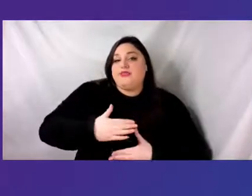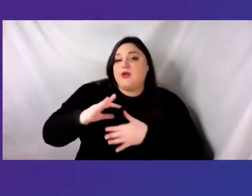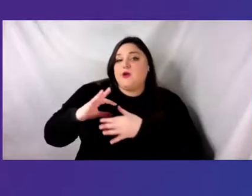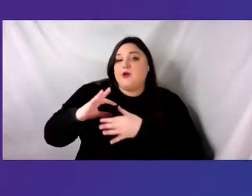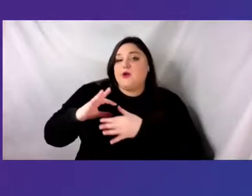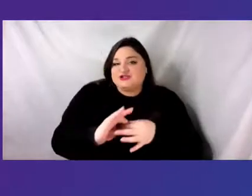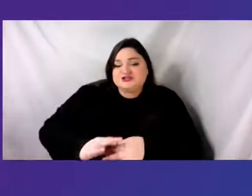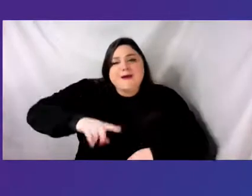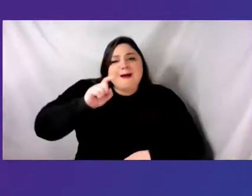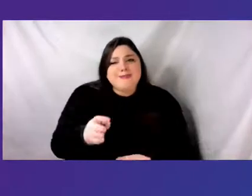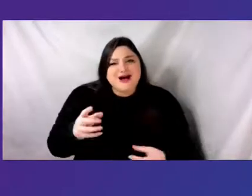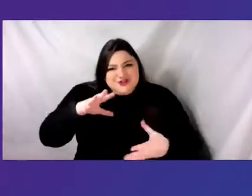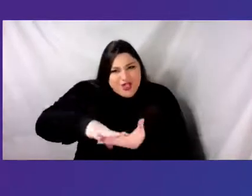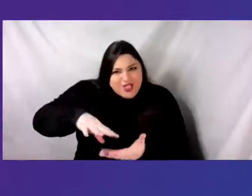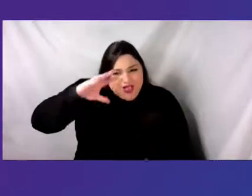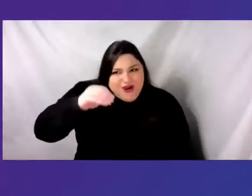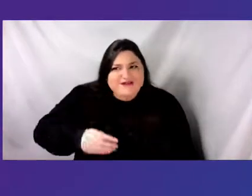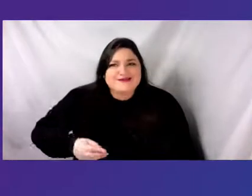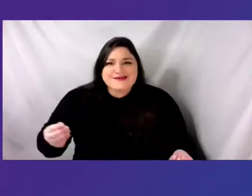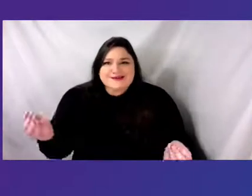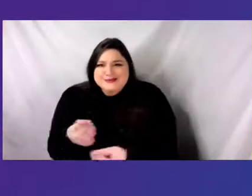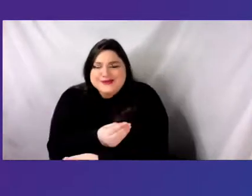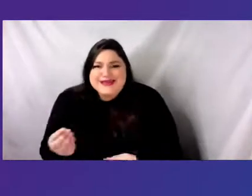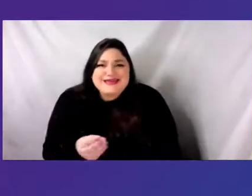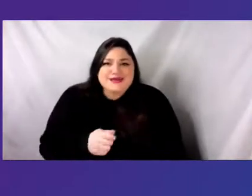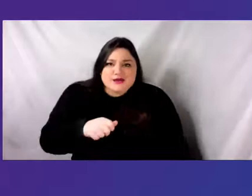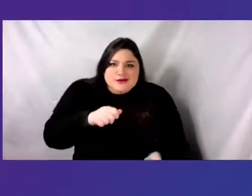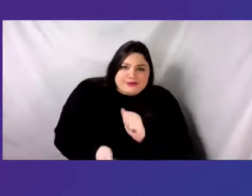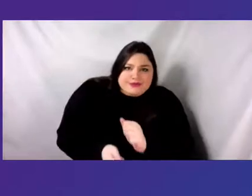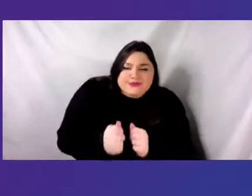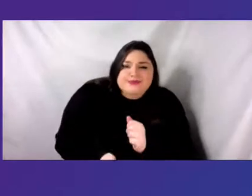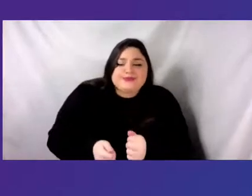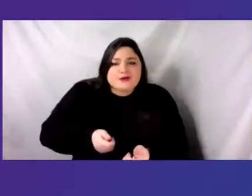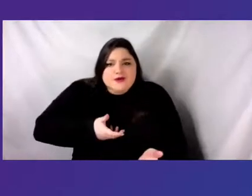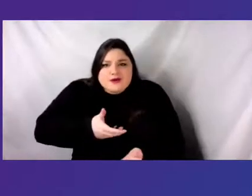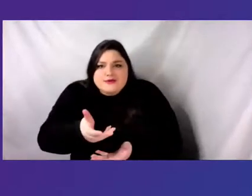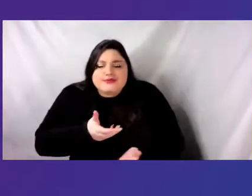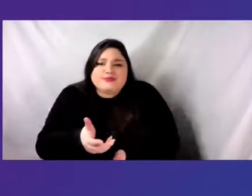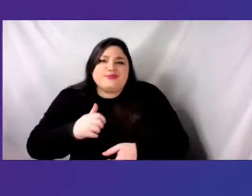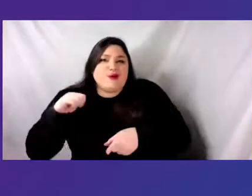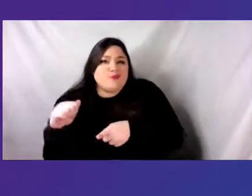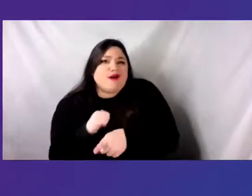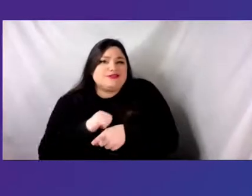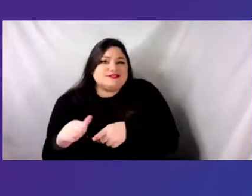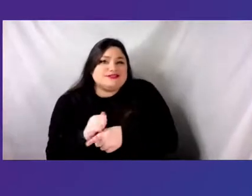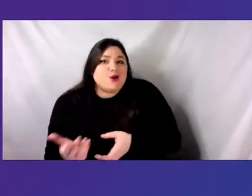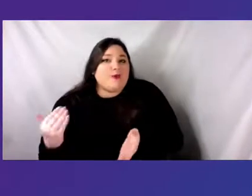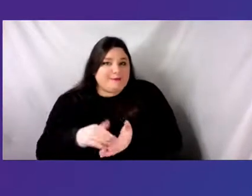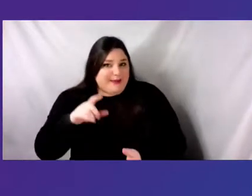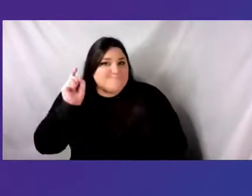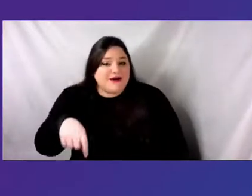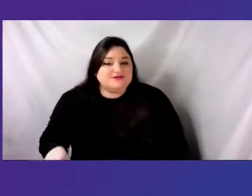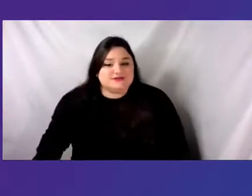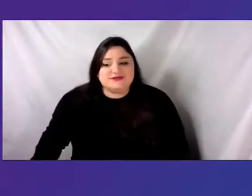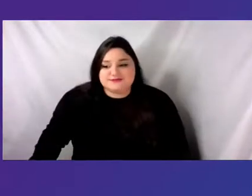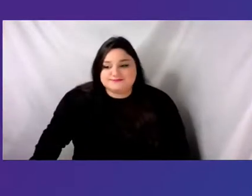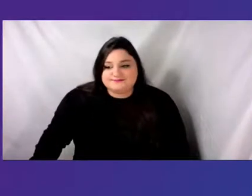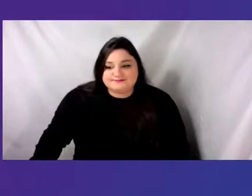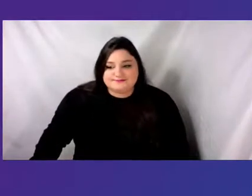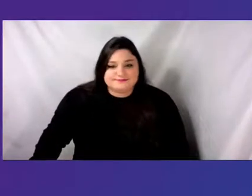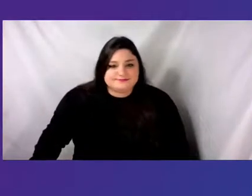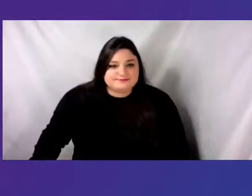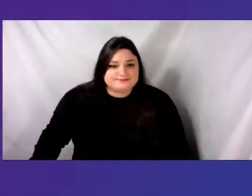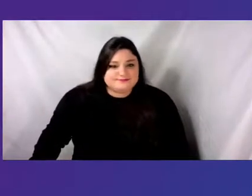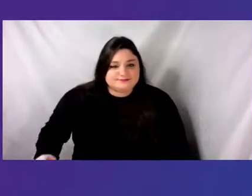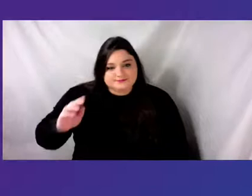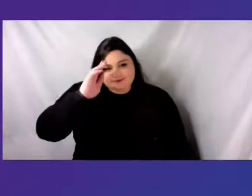nurturing, practicing, adjusting, and repeating. Today, some of Dance NYC's concrete